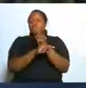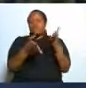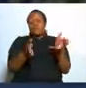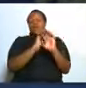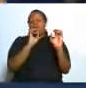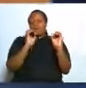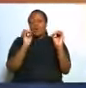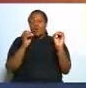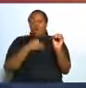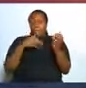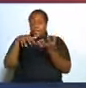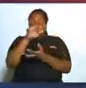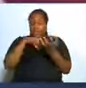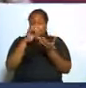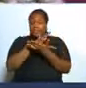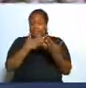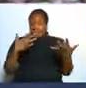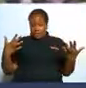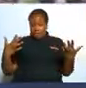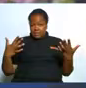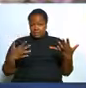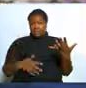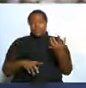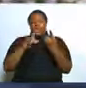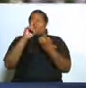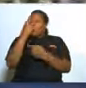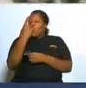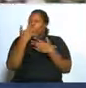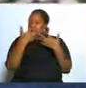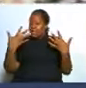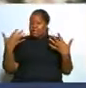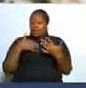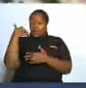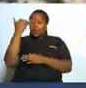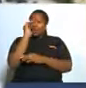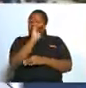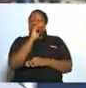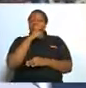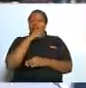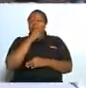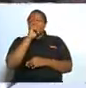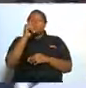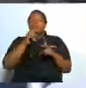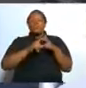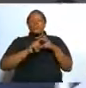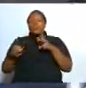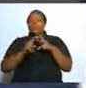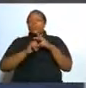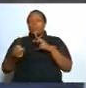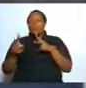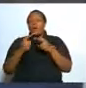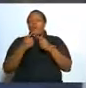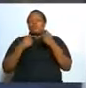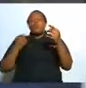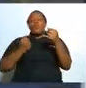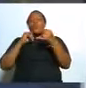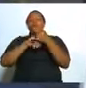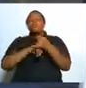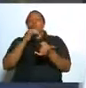so I will mix some things one of the things I ask man why are you running away from your wives